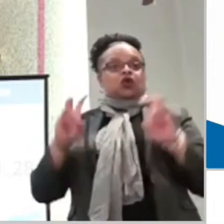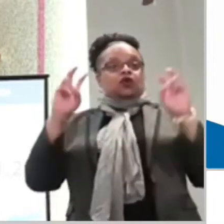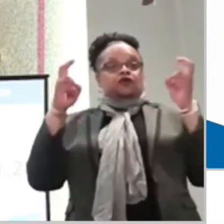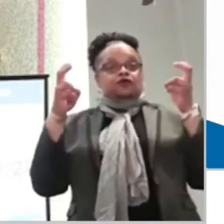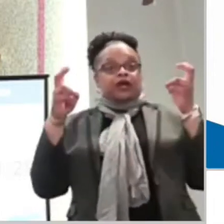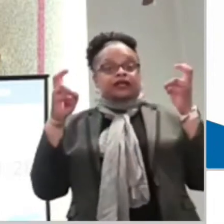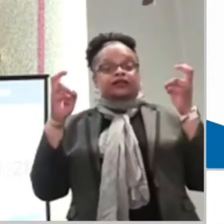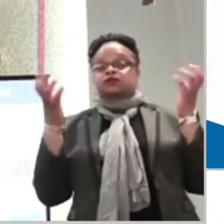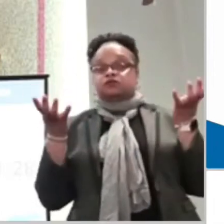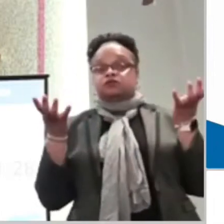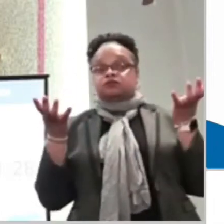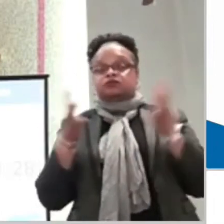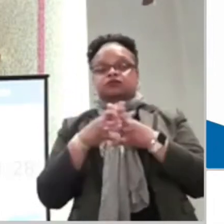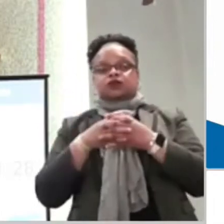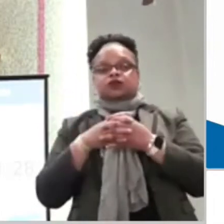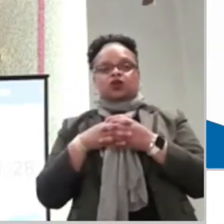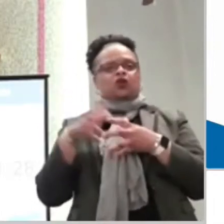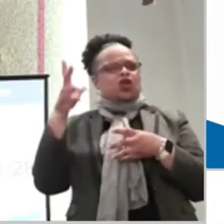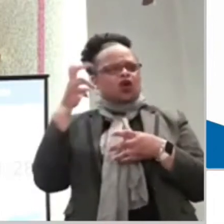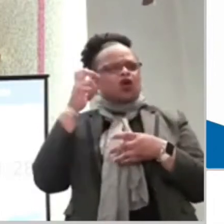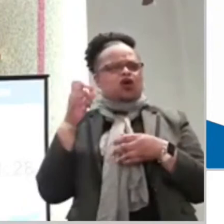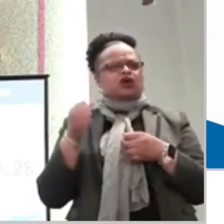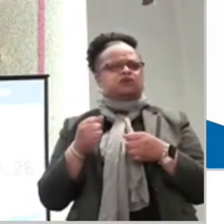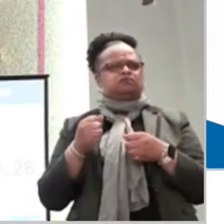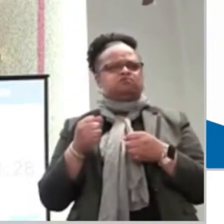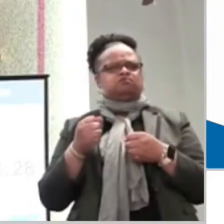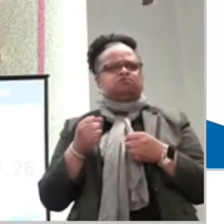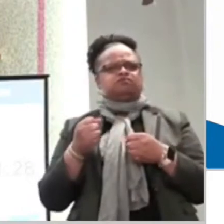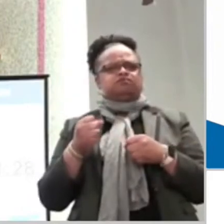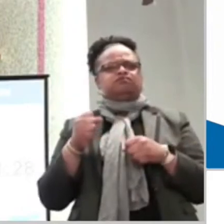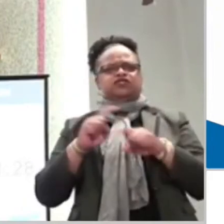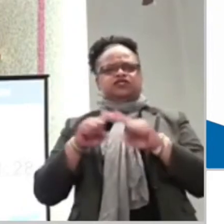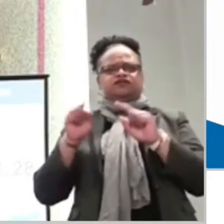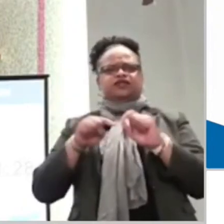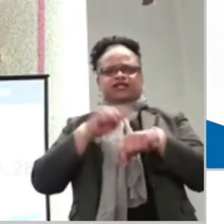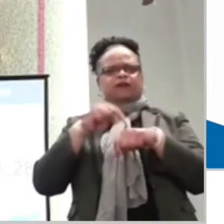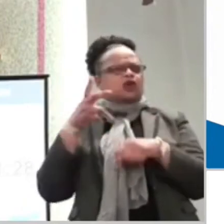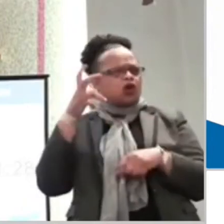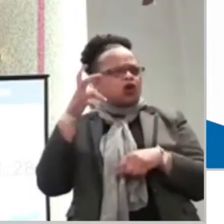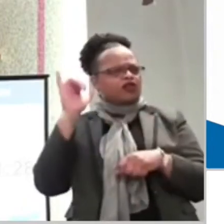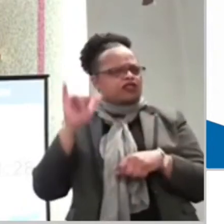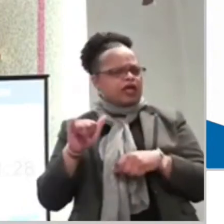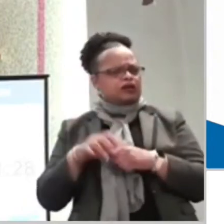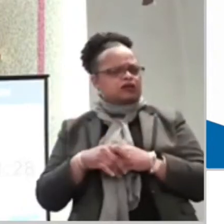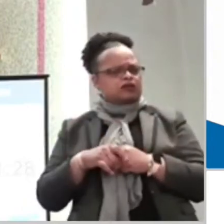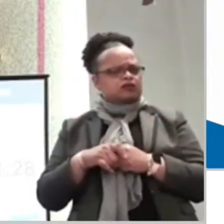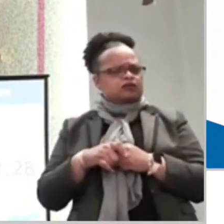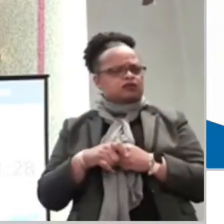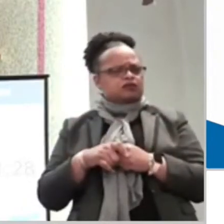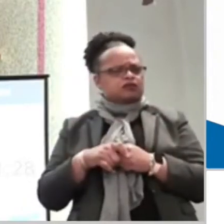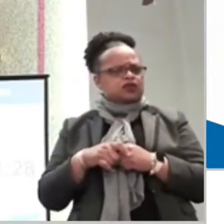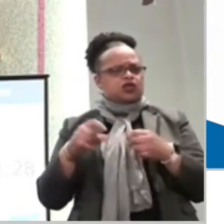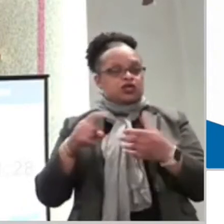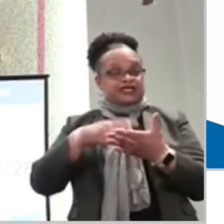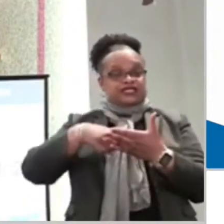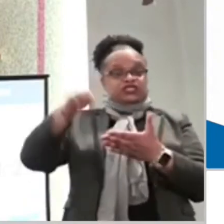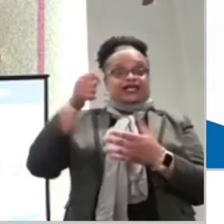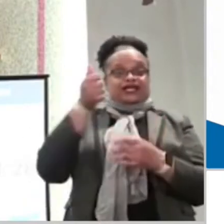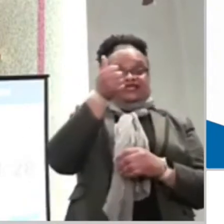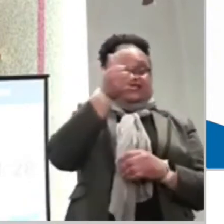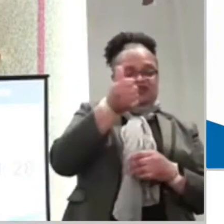about to say is, that we've heard this either been told to us or we've said it. We've told someone at some point in time to check themselves.